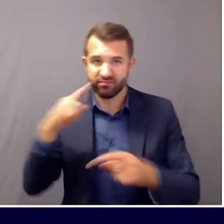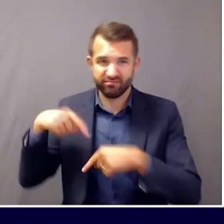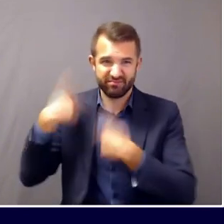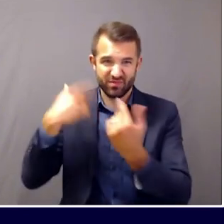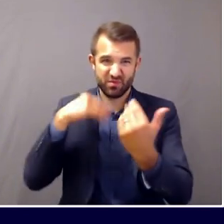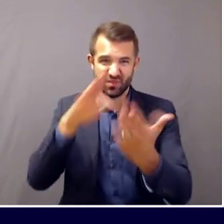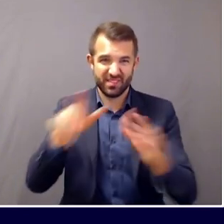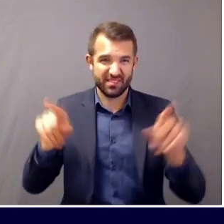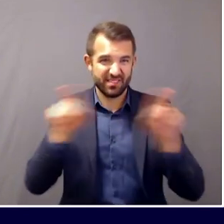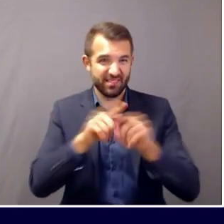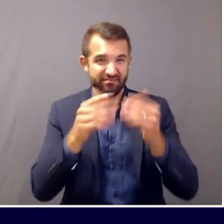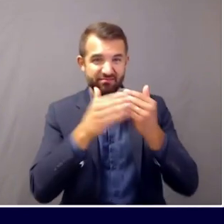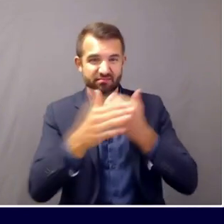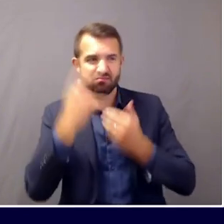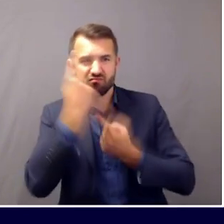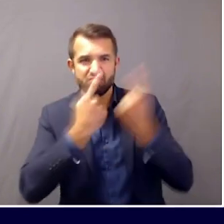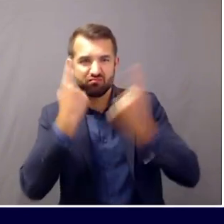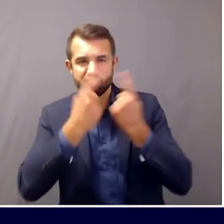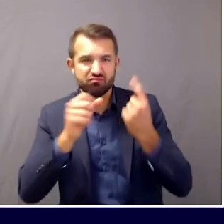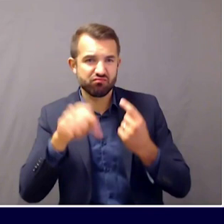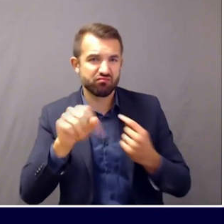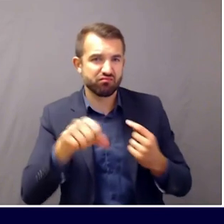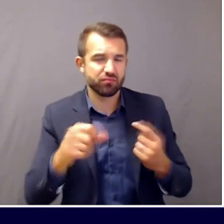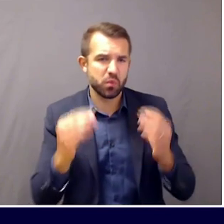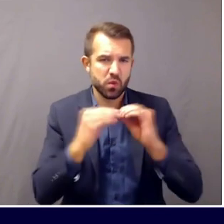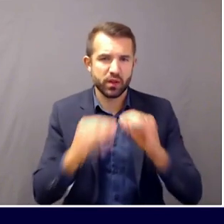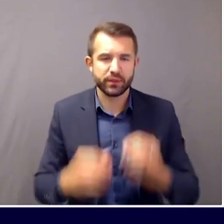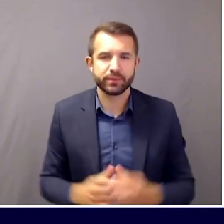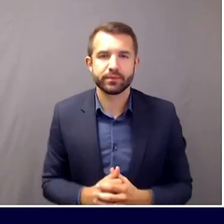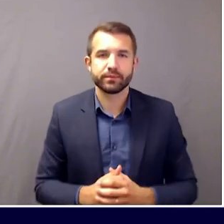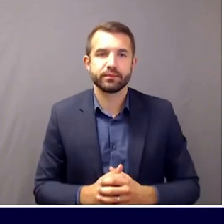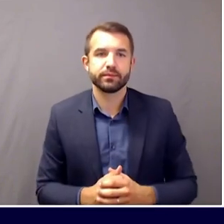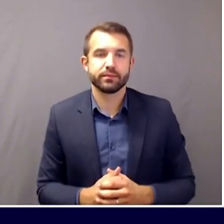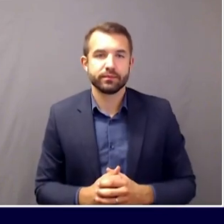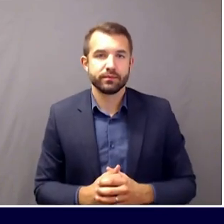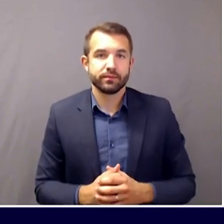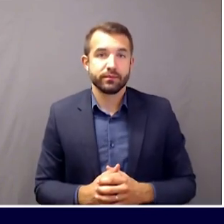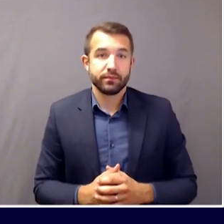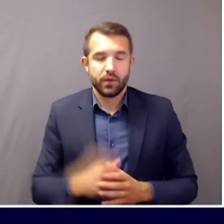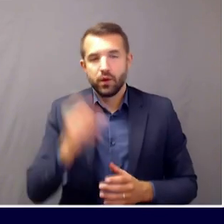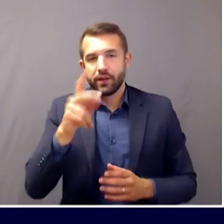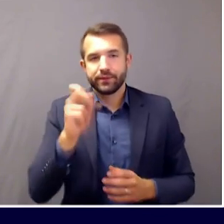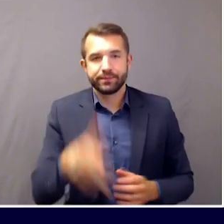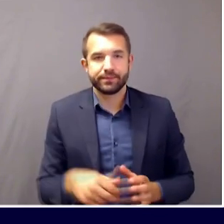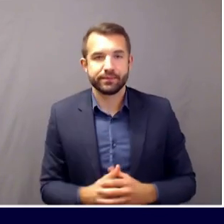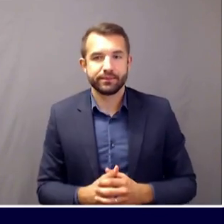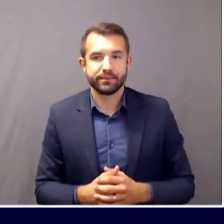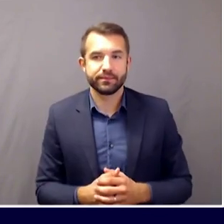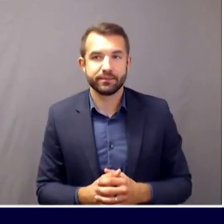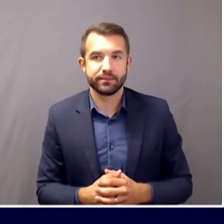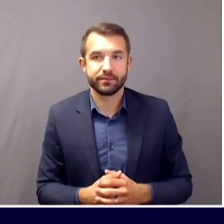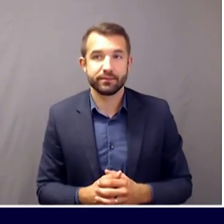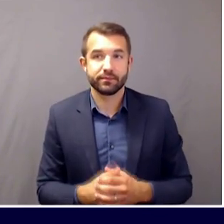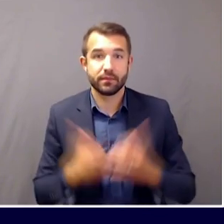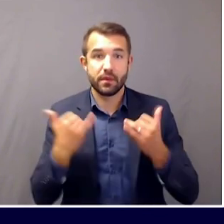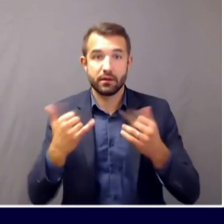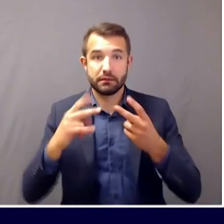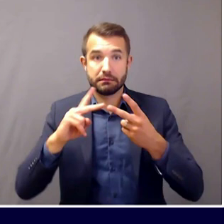Great. And then speaking of sort of the longer phases, my next question is about,